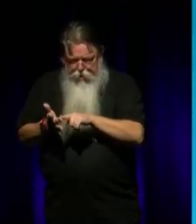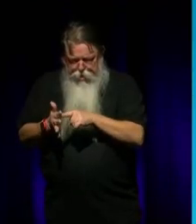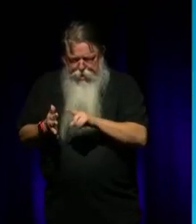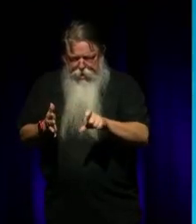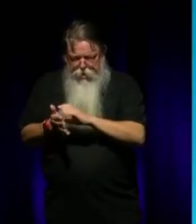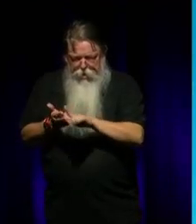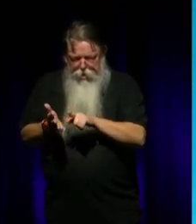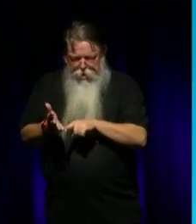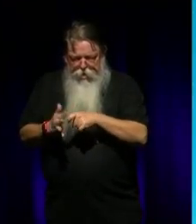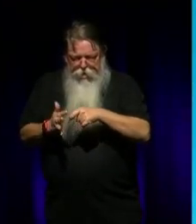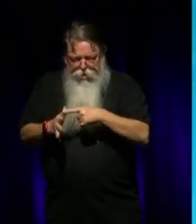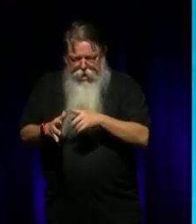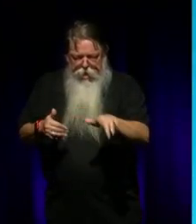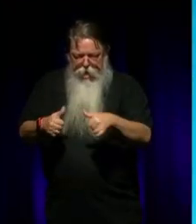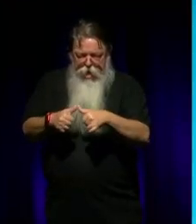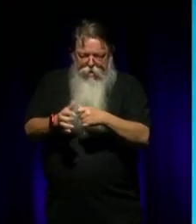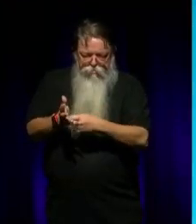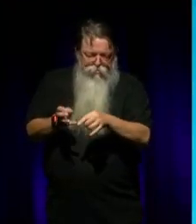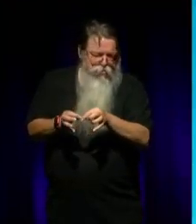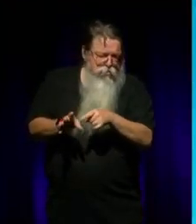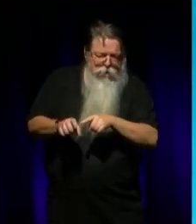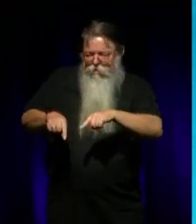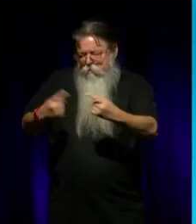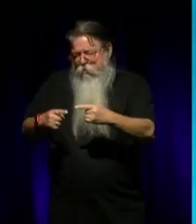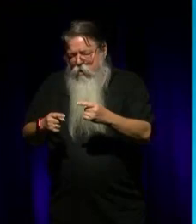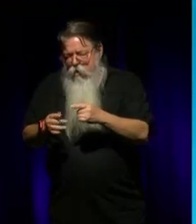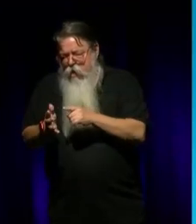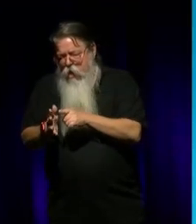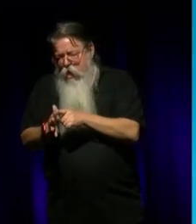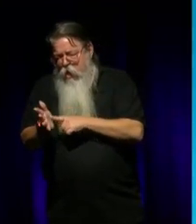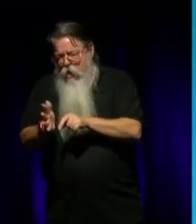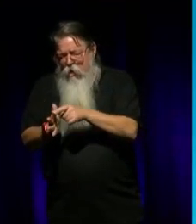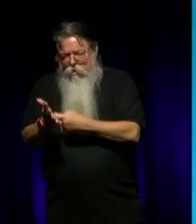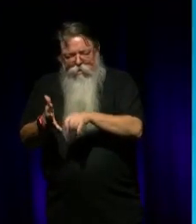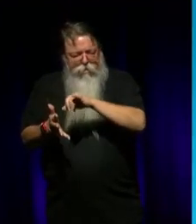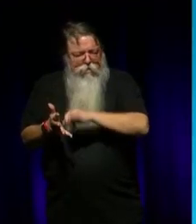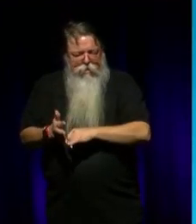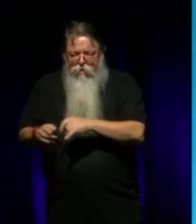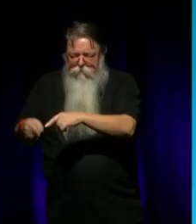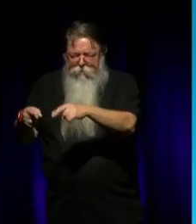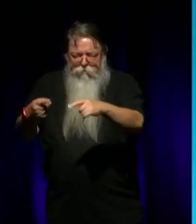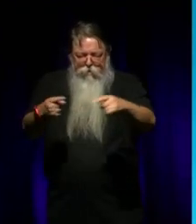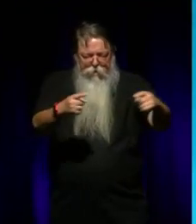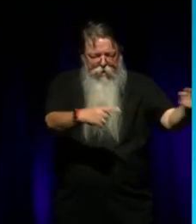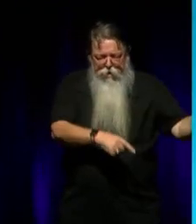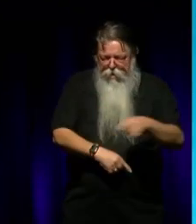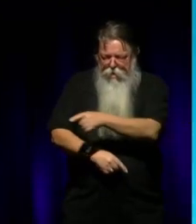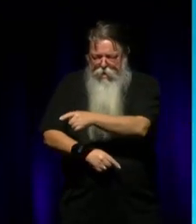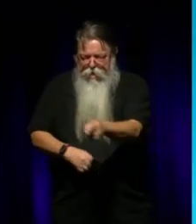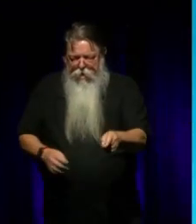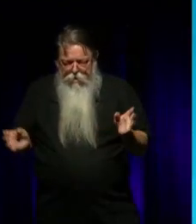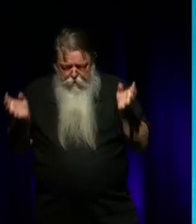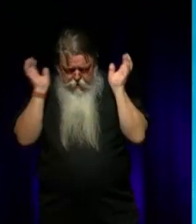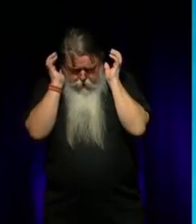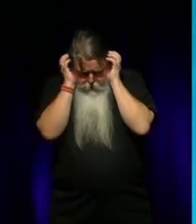all those different elders. I used to go in that room and think, Wow! They'd all have their headphones on, and some of them would have their